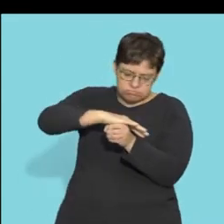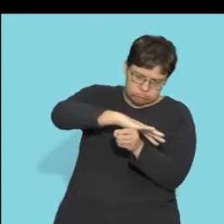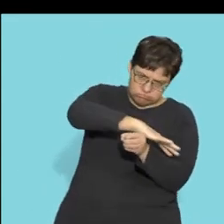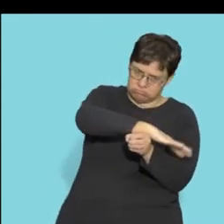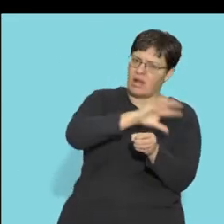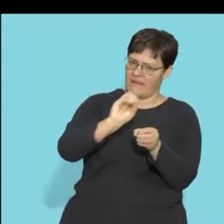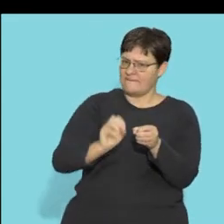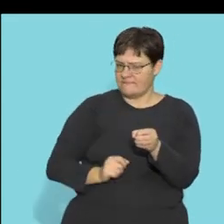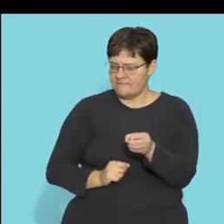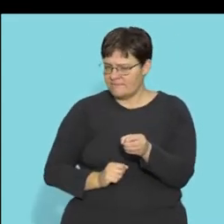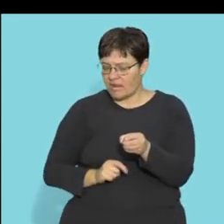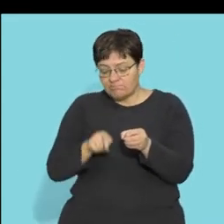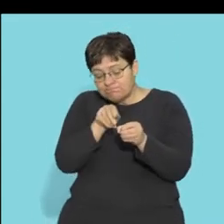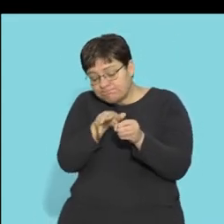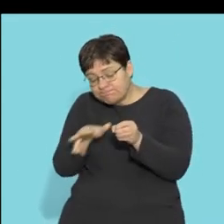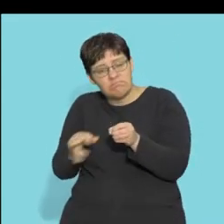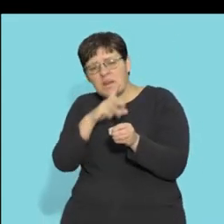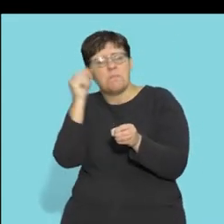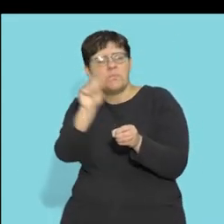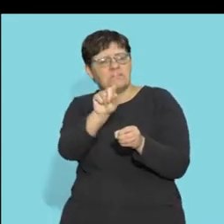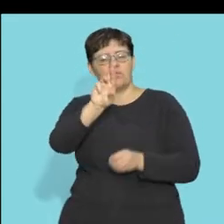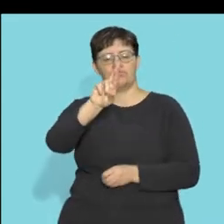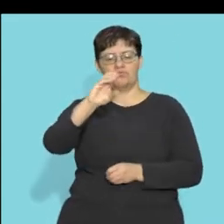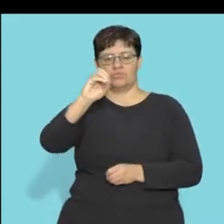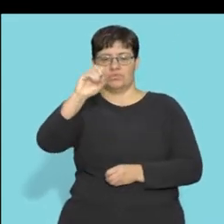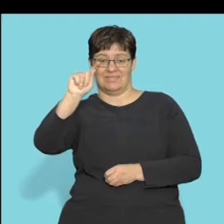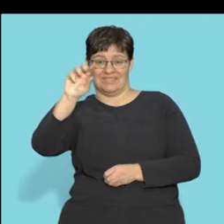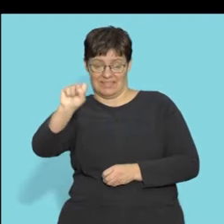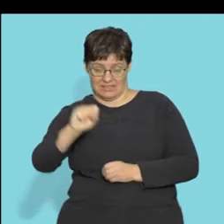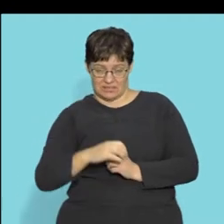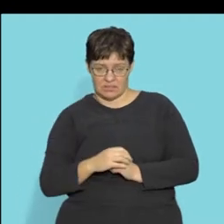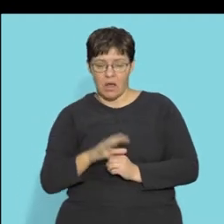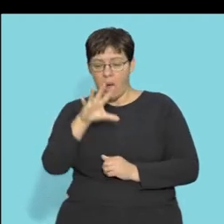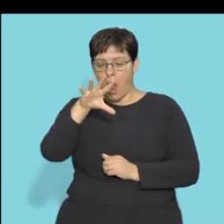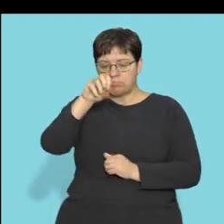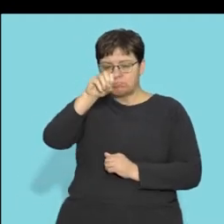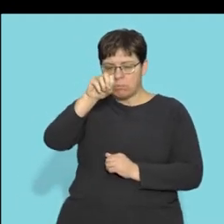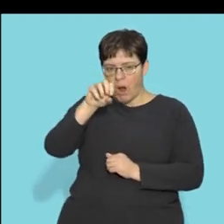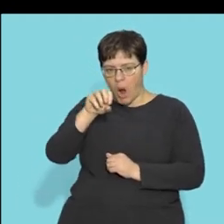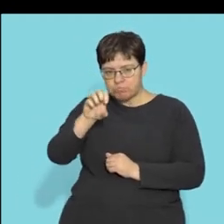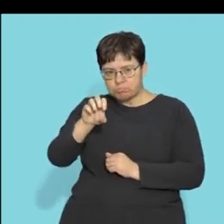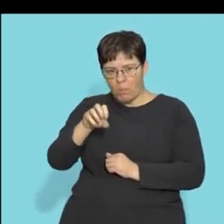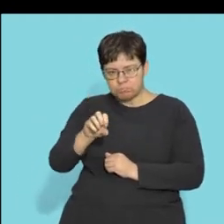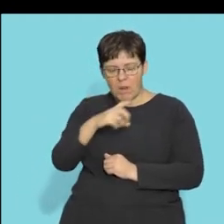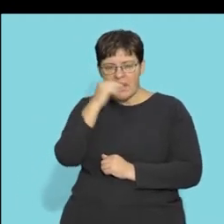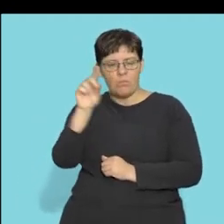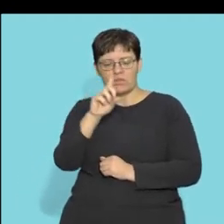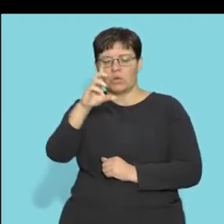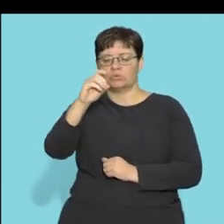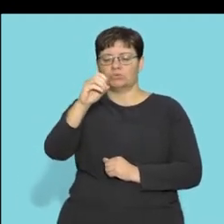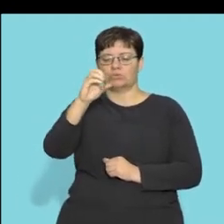cord like here and there. We call those roots. Right. And the ones with the bubbles in it is